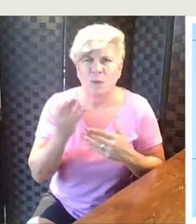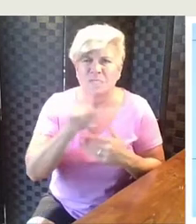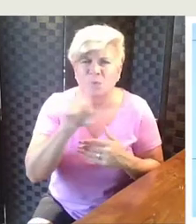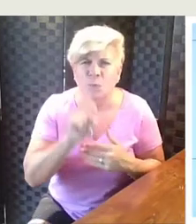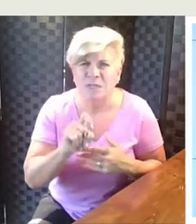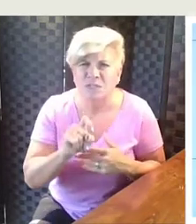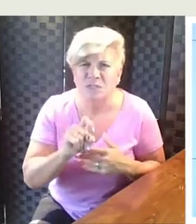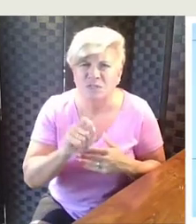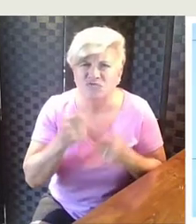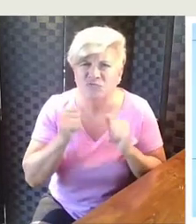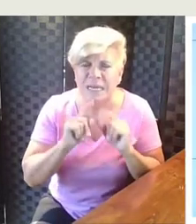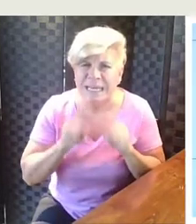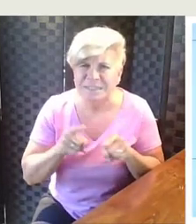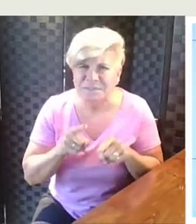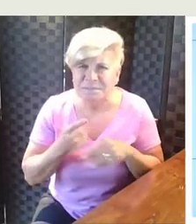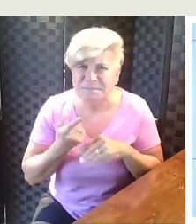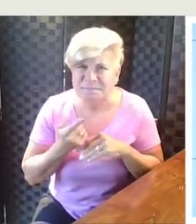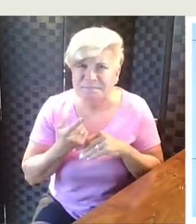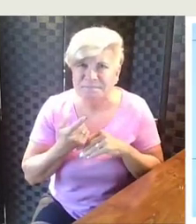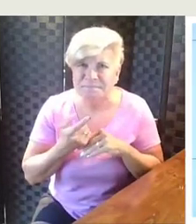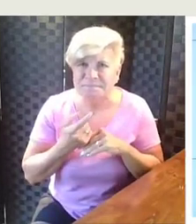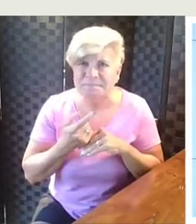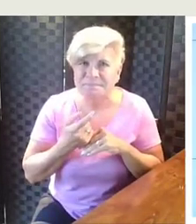question we are trying to answer?